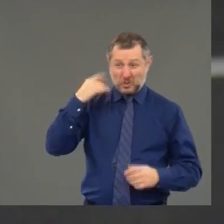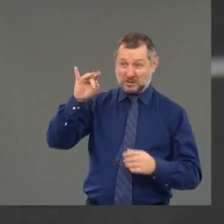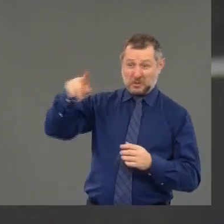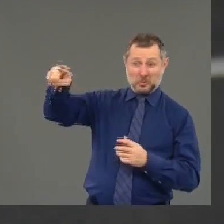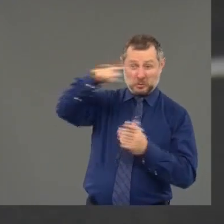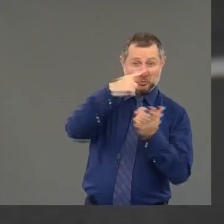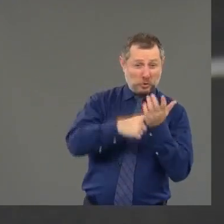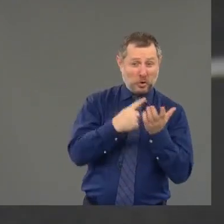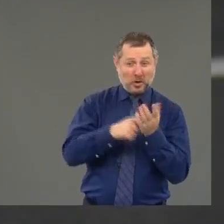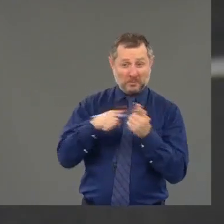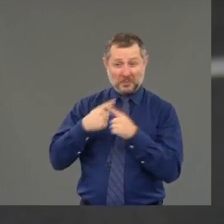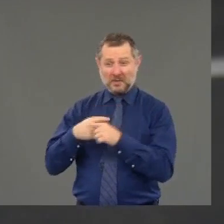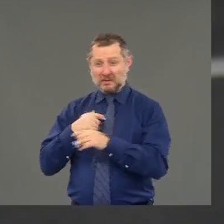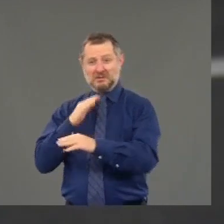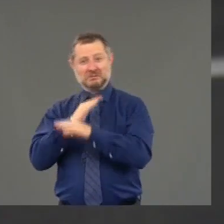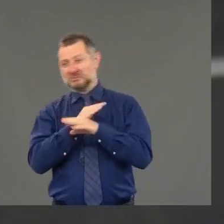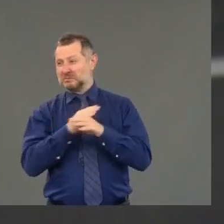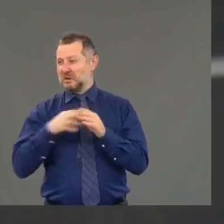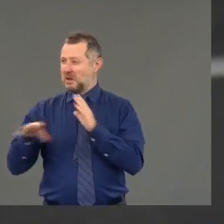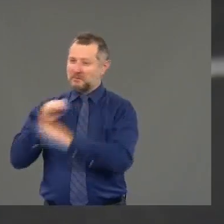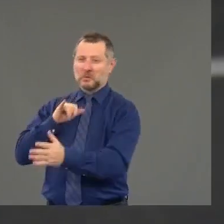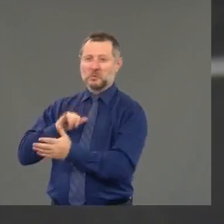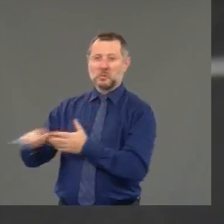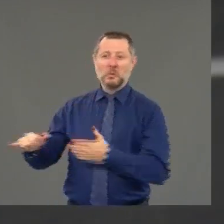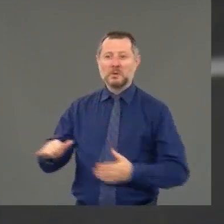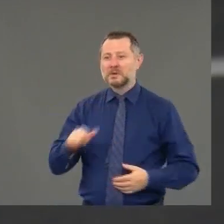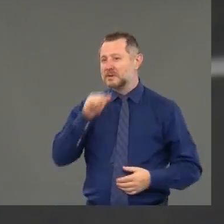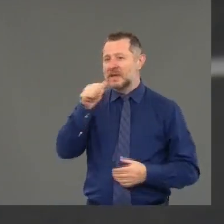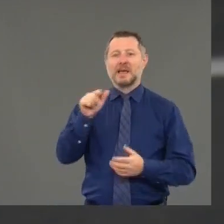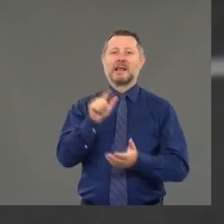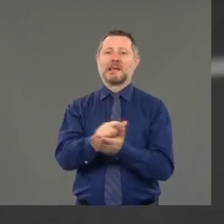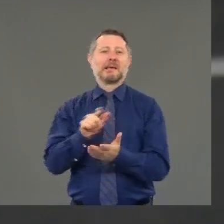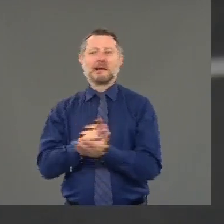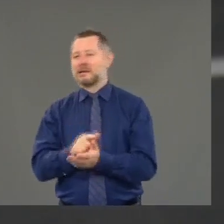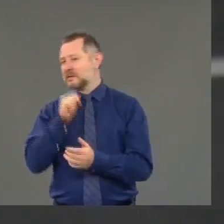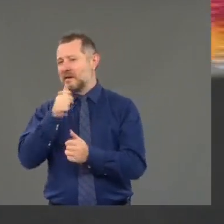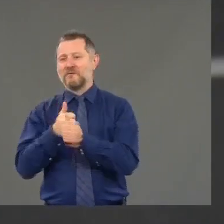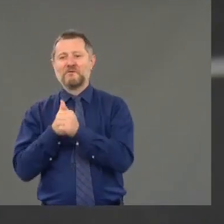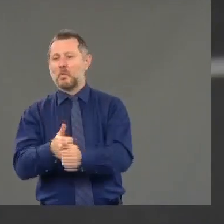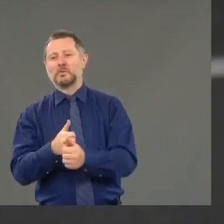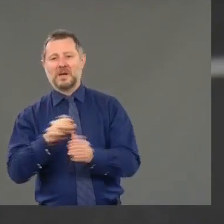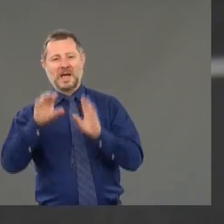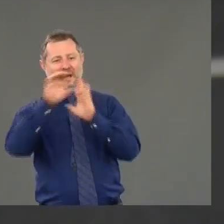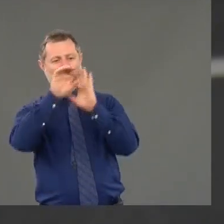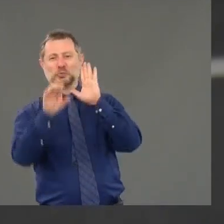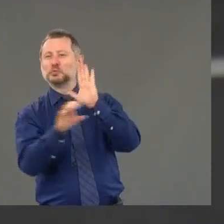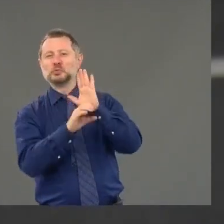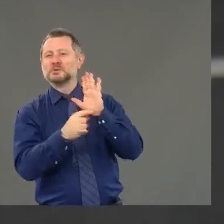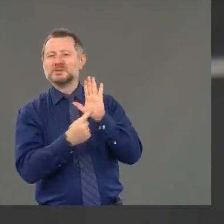about. Now, would have been illegal, unconstitutional, and it would have started a civil war.